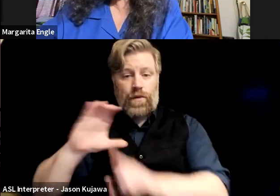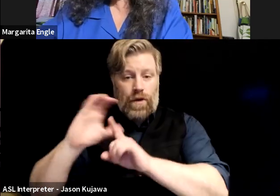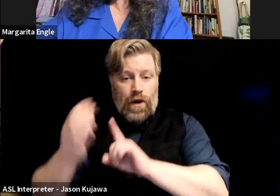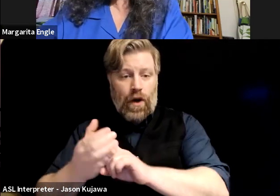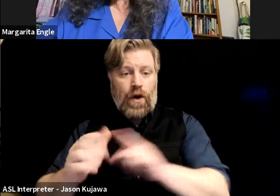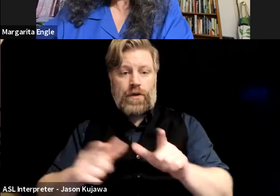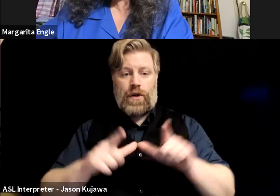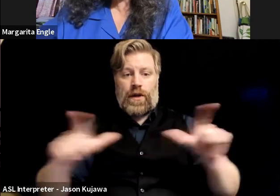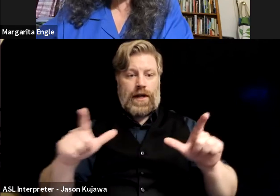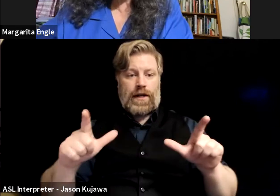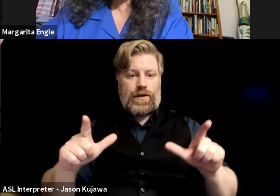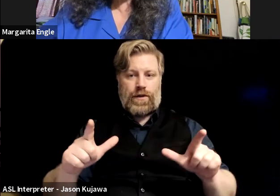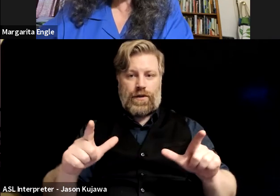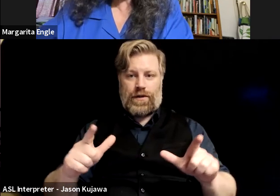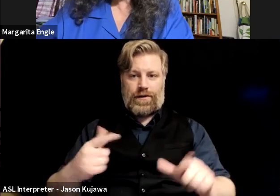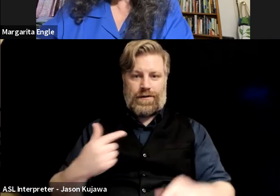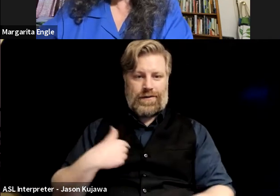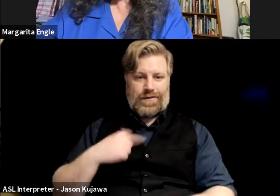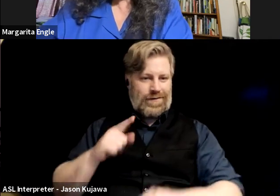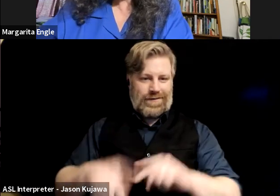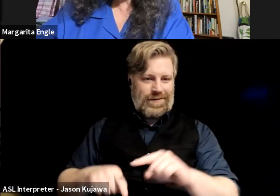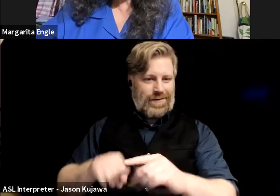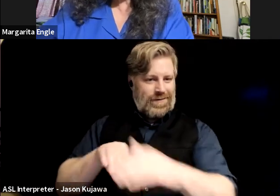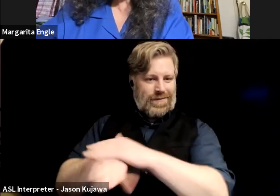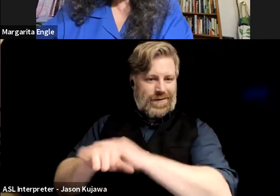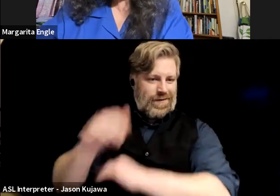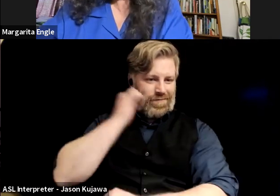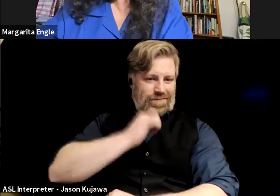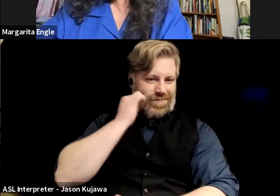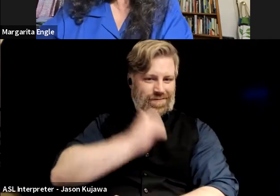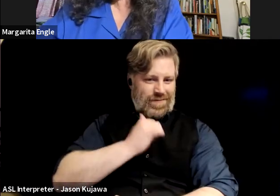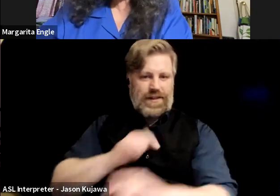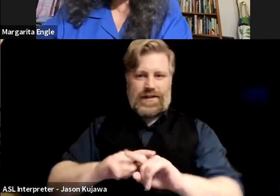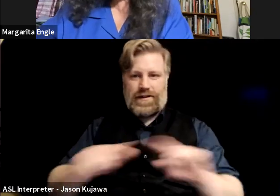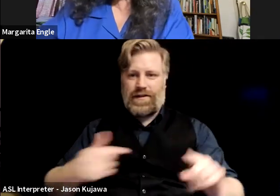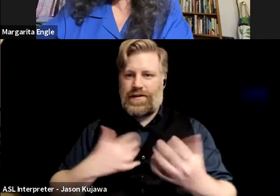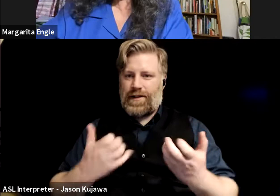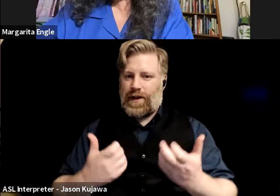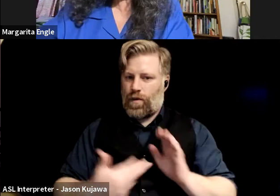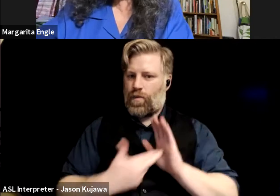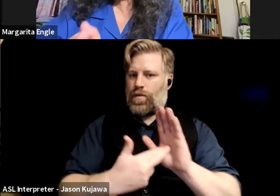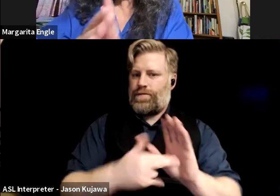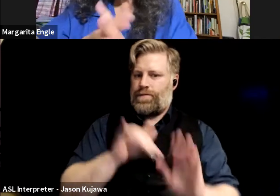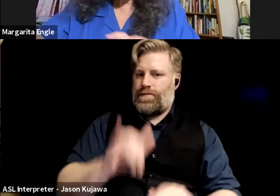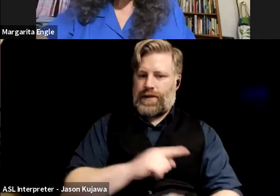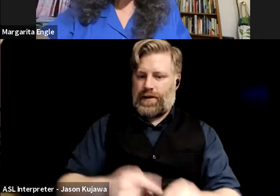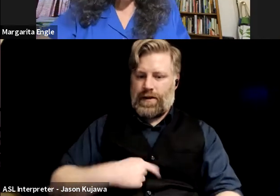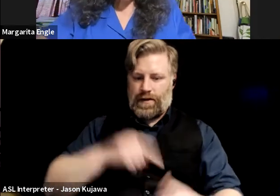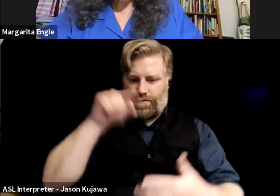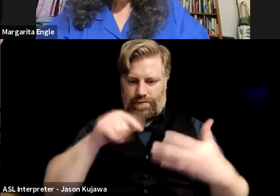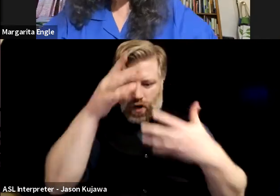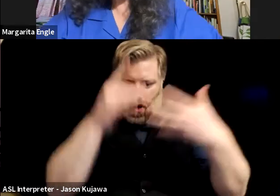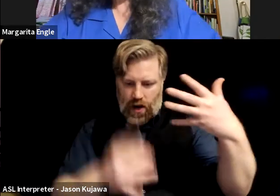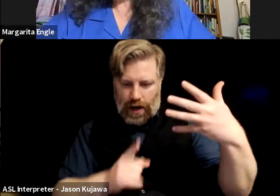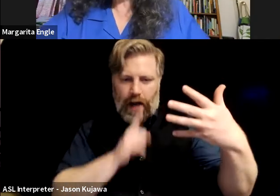aren't available to me in daily life, I wanted to say mestiza, but that wasn't an option, but I